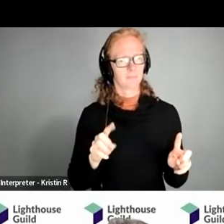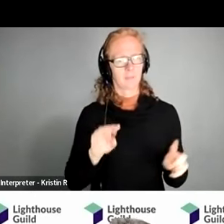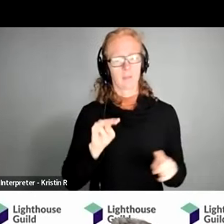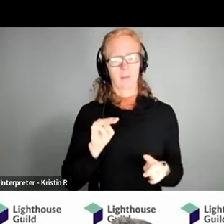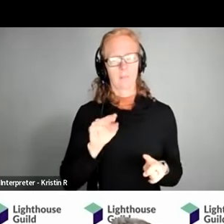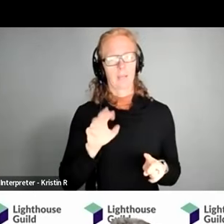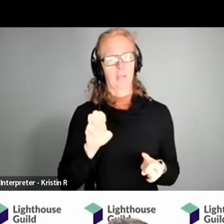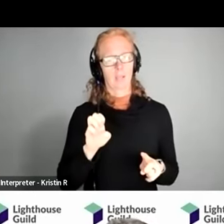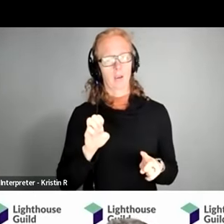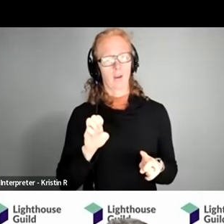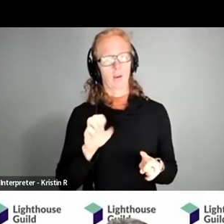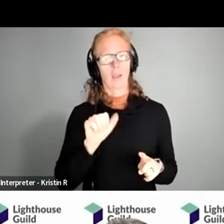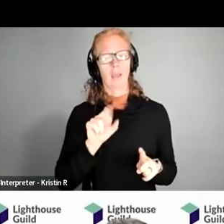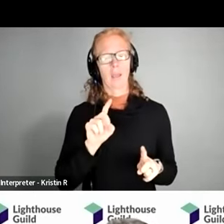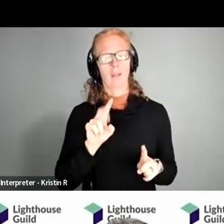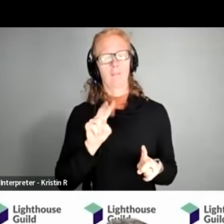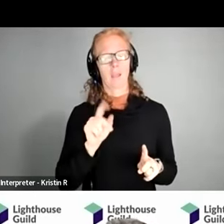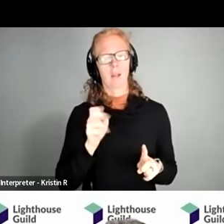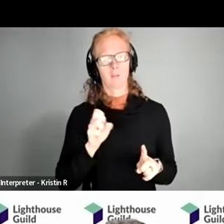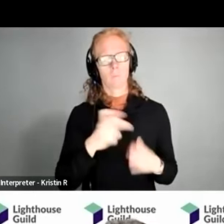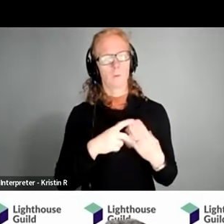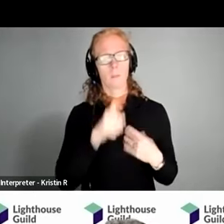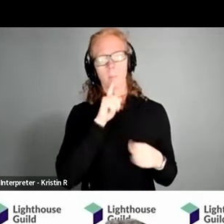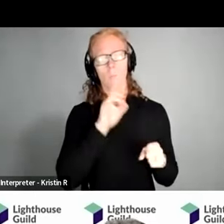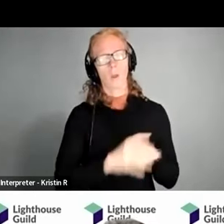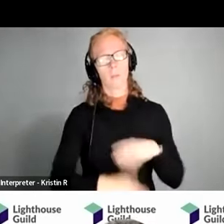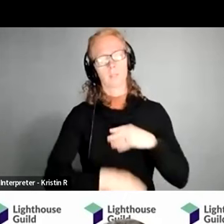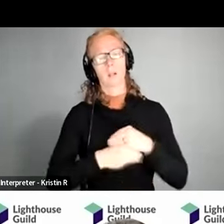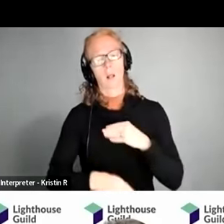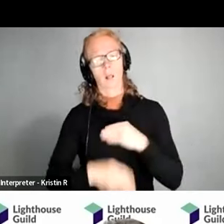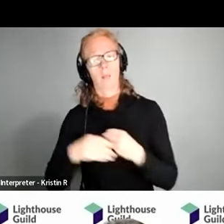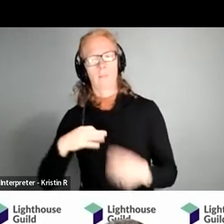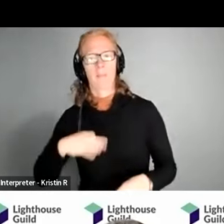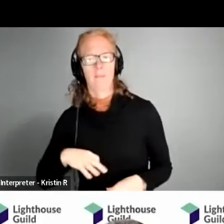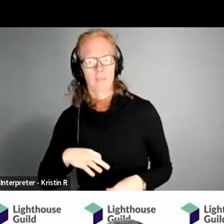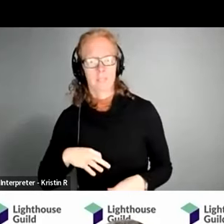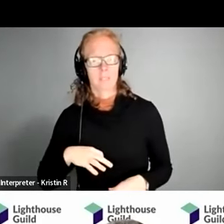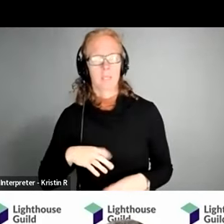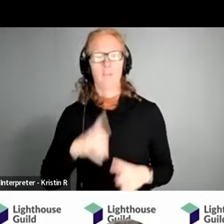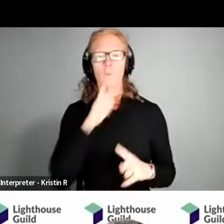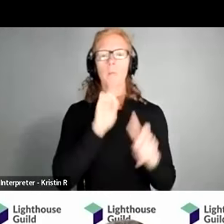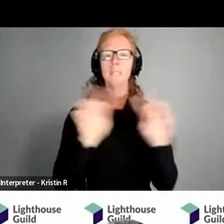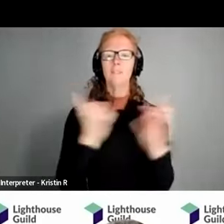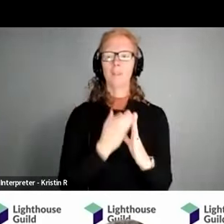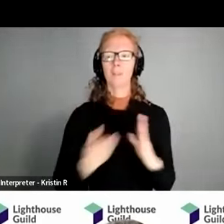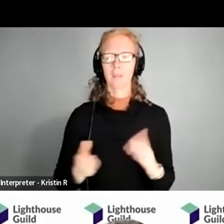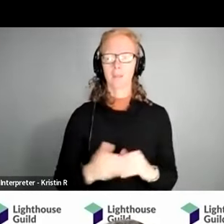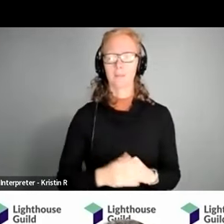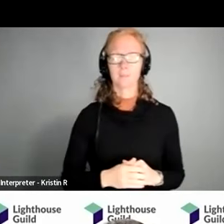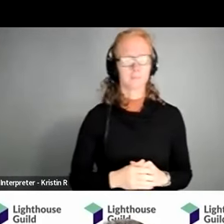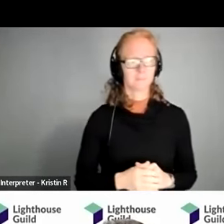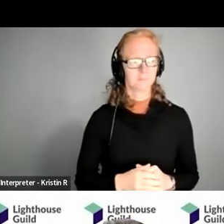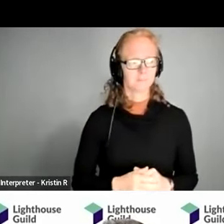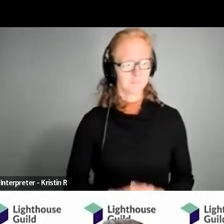programs on the market that promise all kinds of supplemental benefits on different issues um